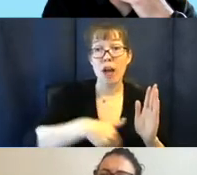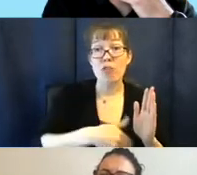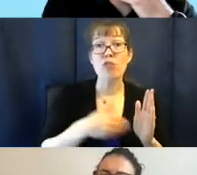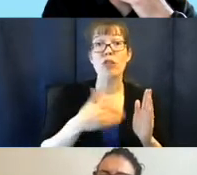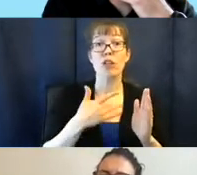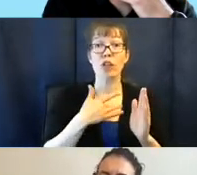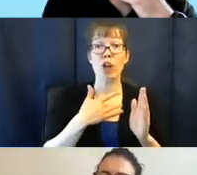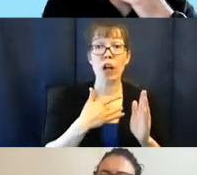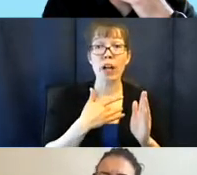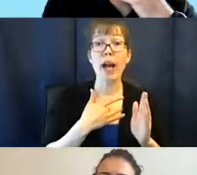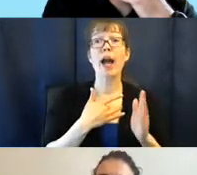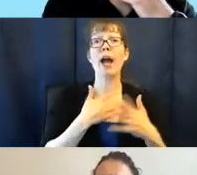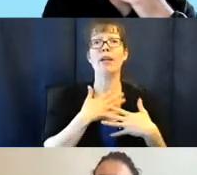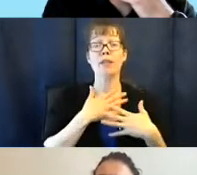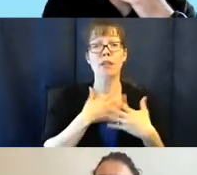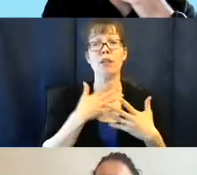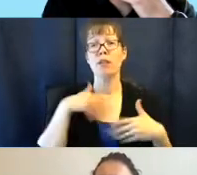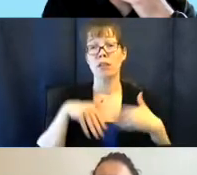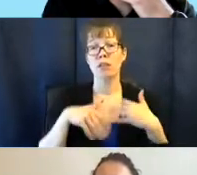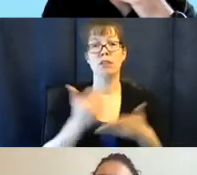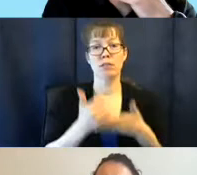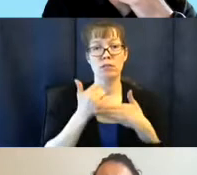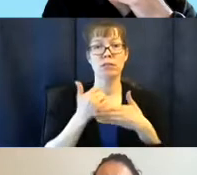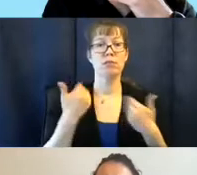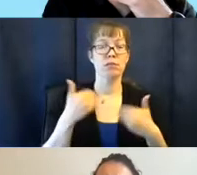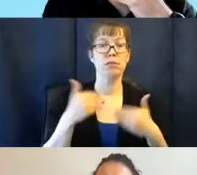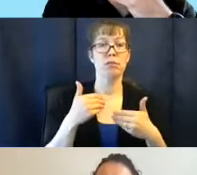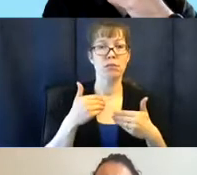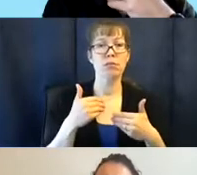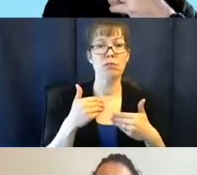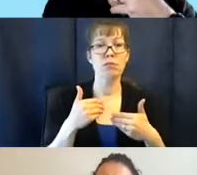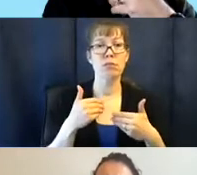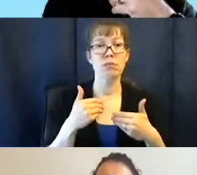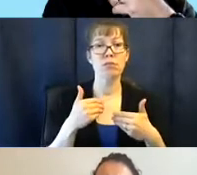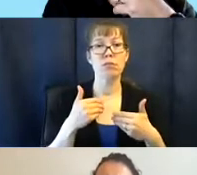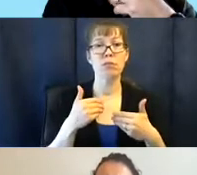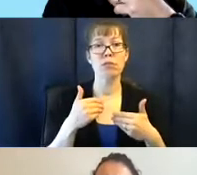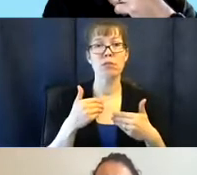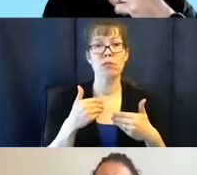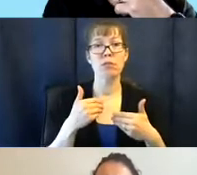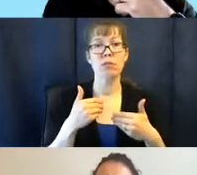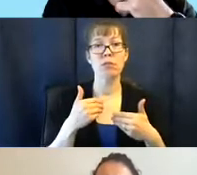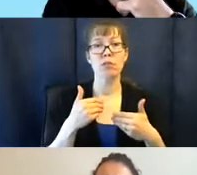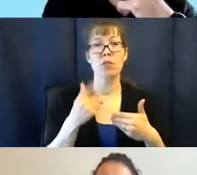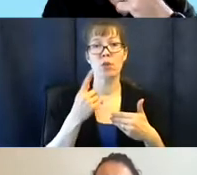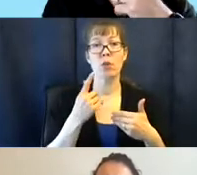to leg strengthening, which is probably one of the people to think about first. And